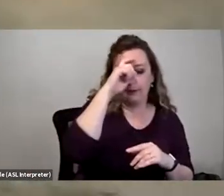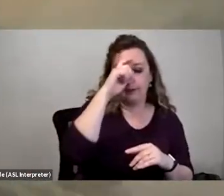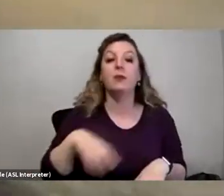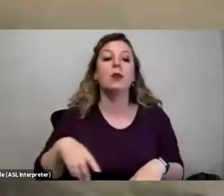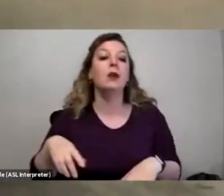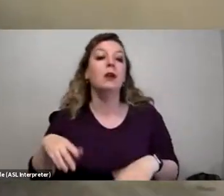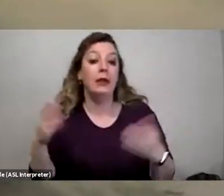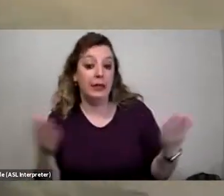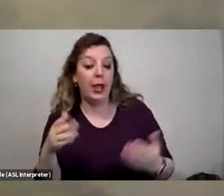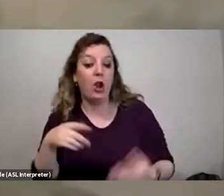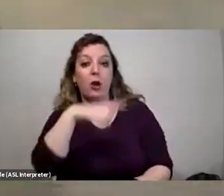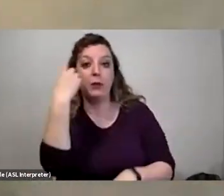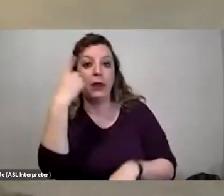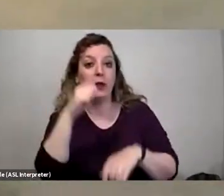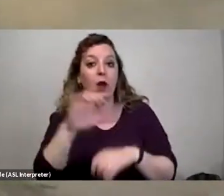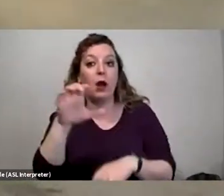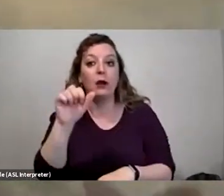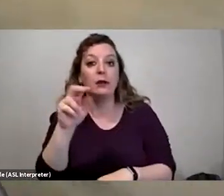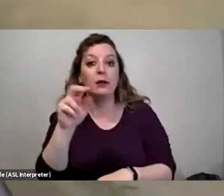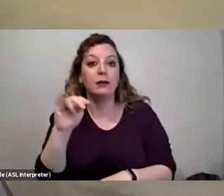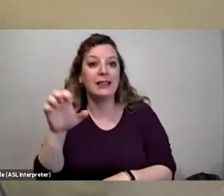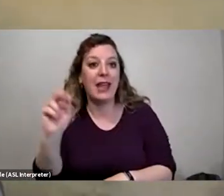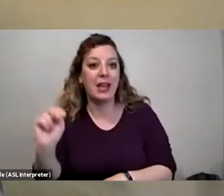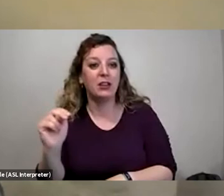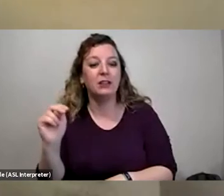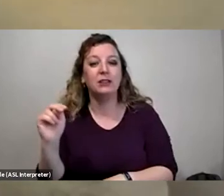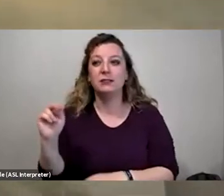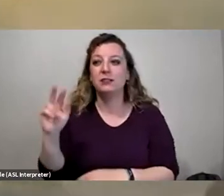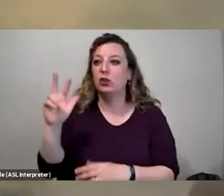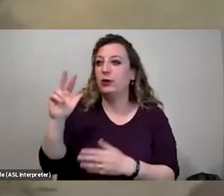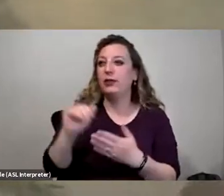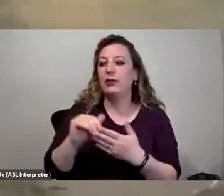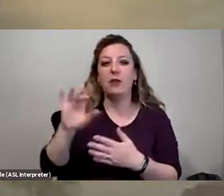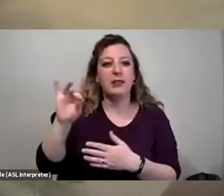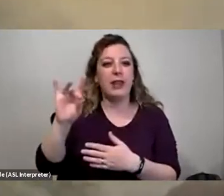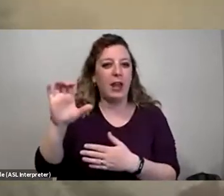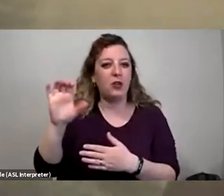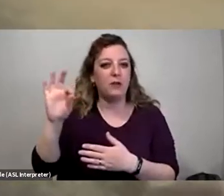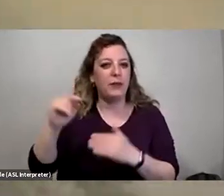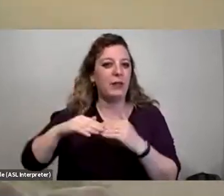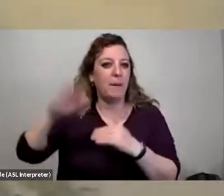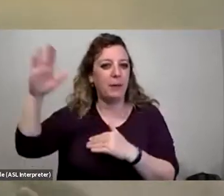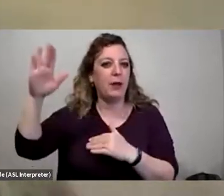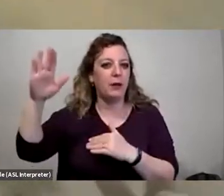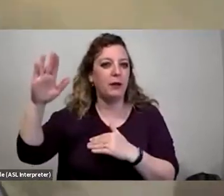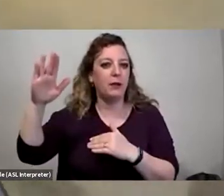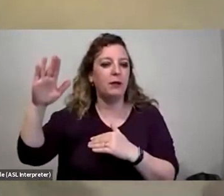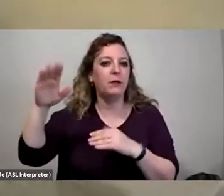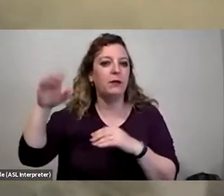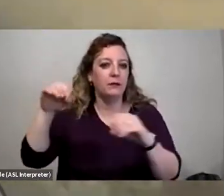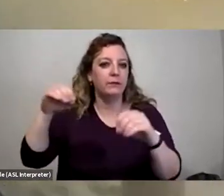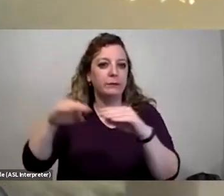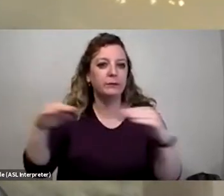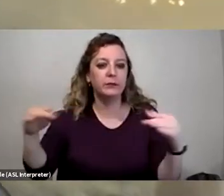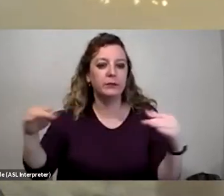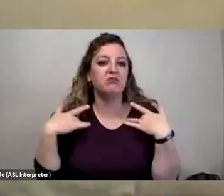at Black Rock Canyon. We're at like 3,800 feet above sea level. So it is often freezing, you know,